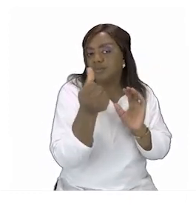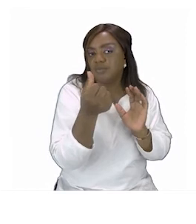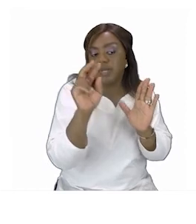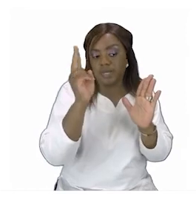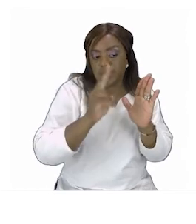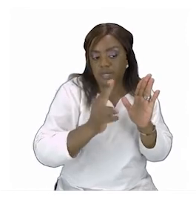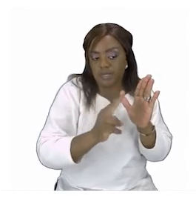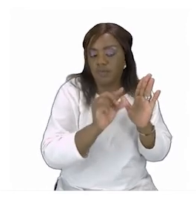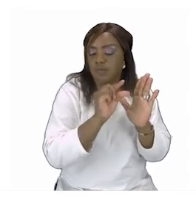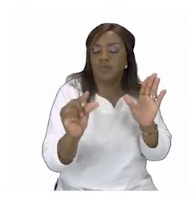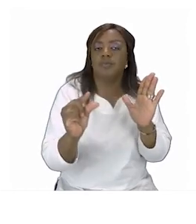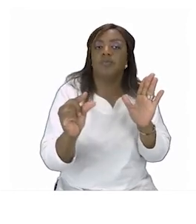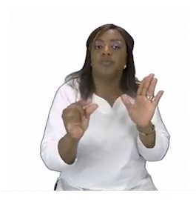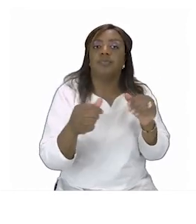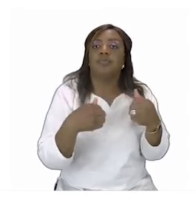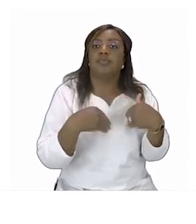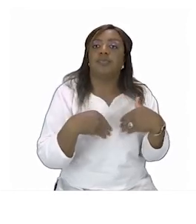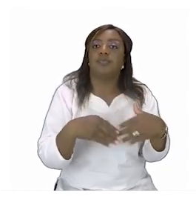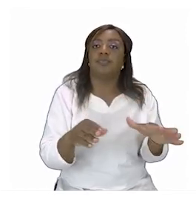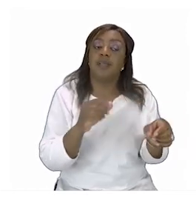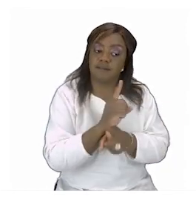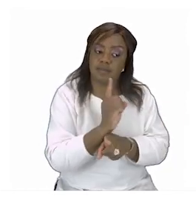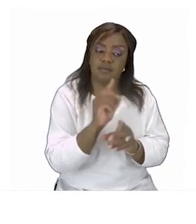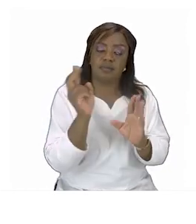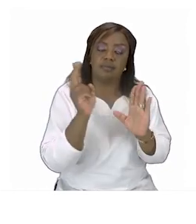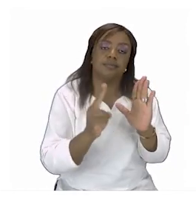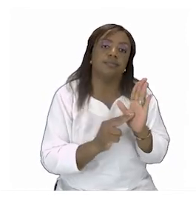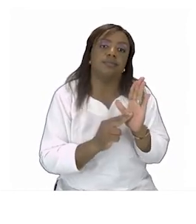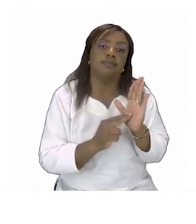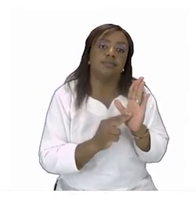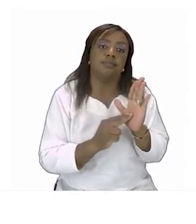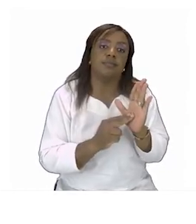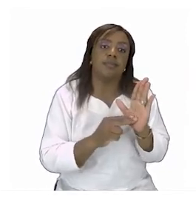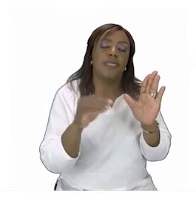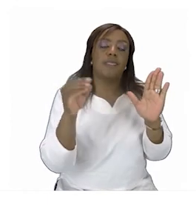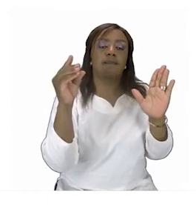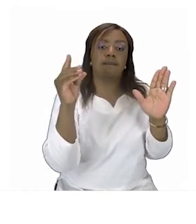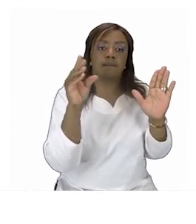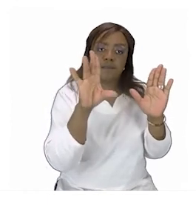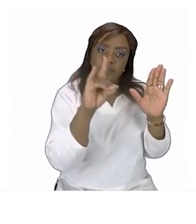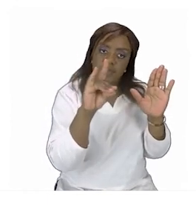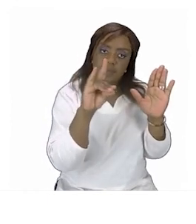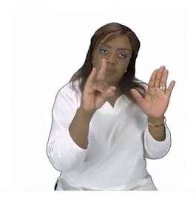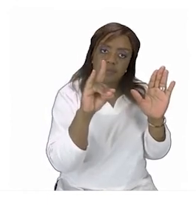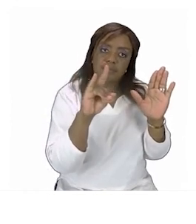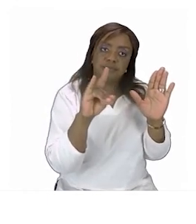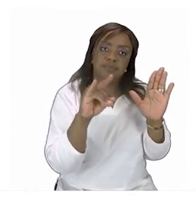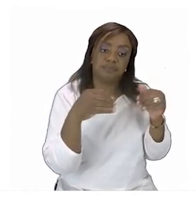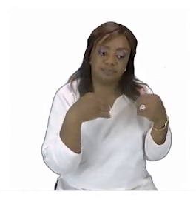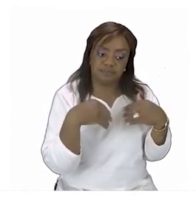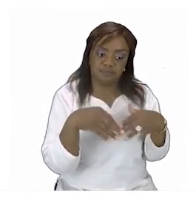the words let us read the words together we'll start with dog then we'll go to ball are you ready